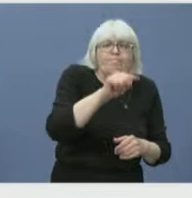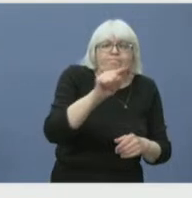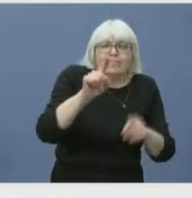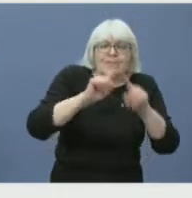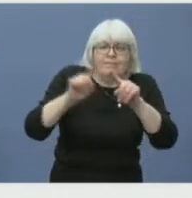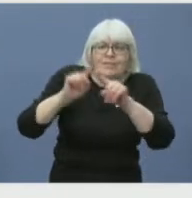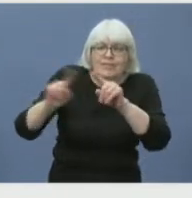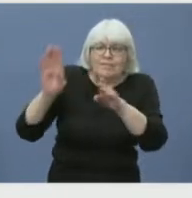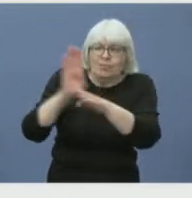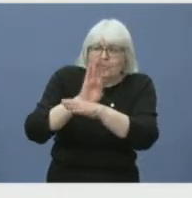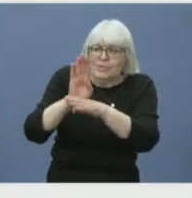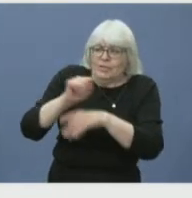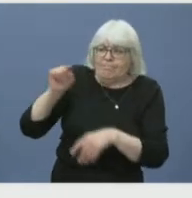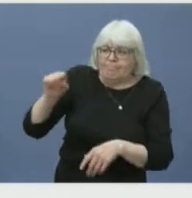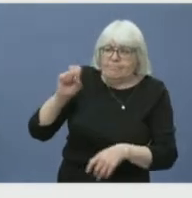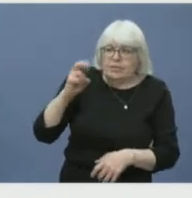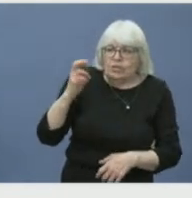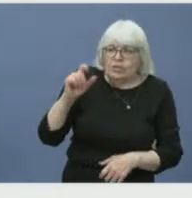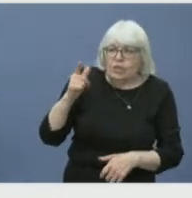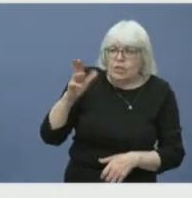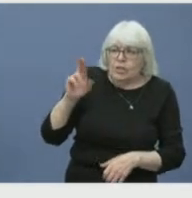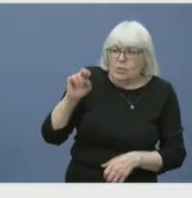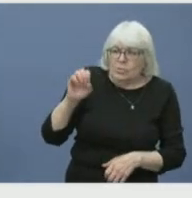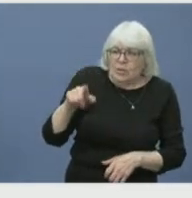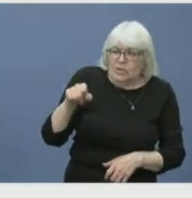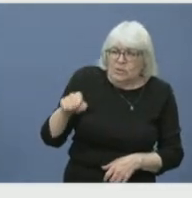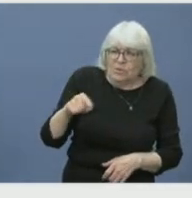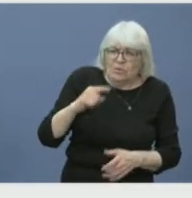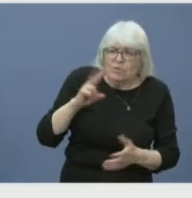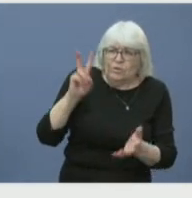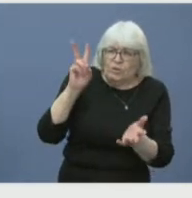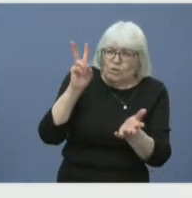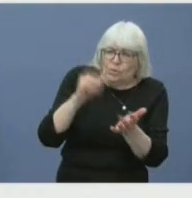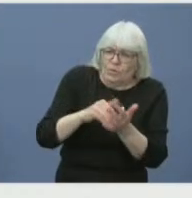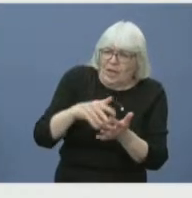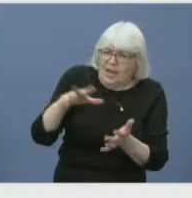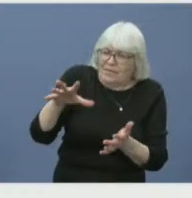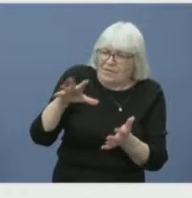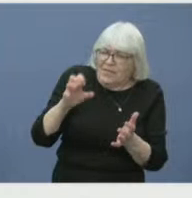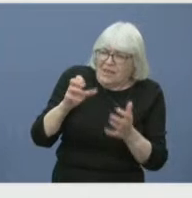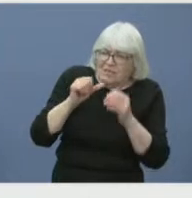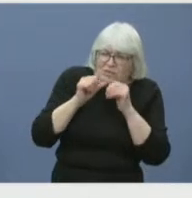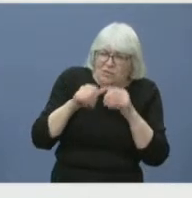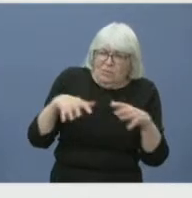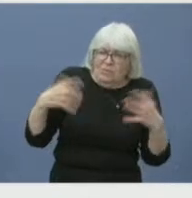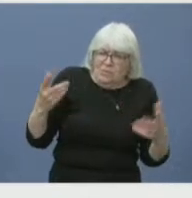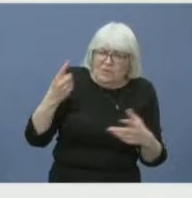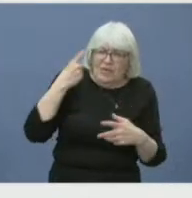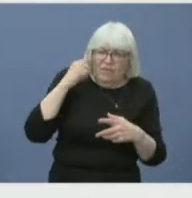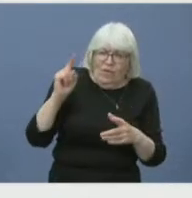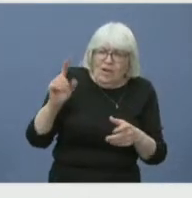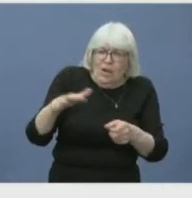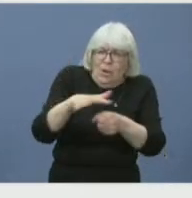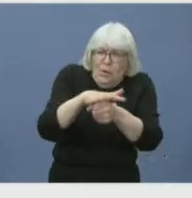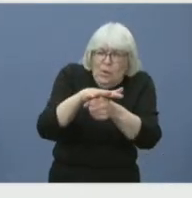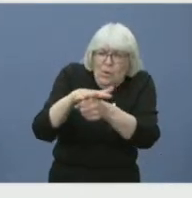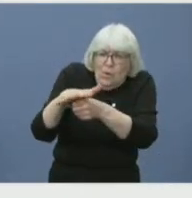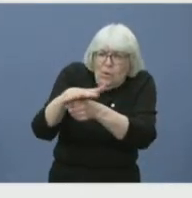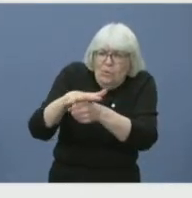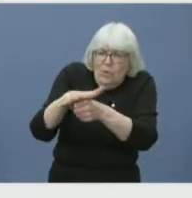that $2,500 is not much and it's only limited to local businesses that are in the evacuation area.